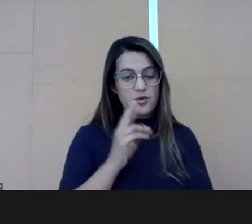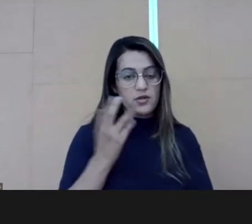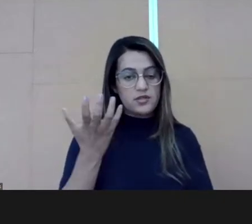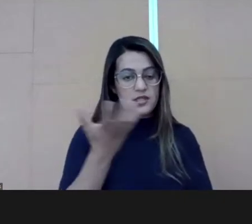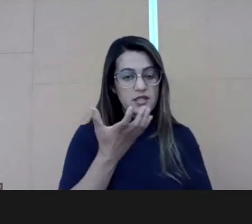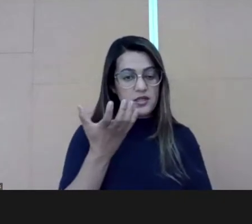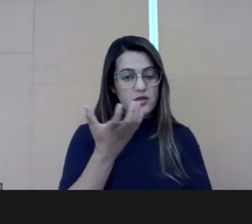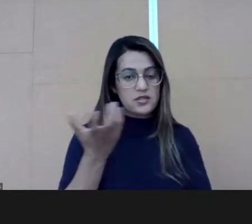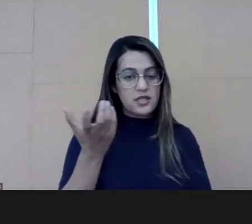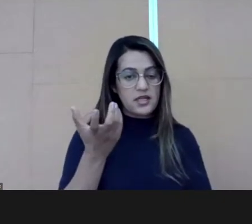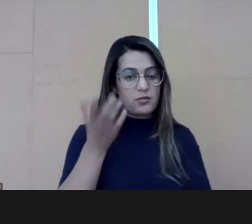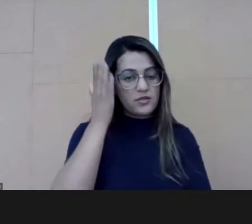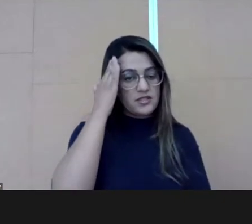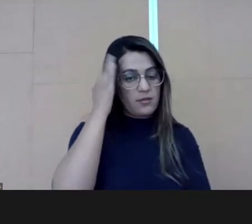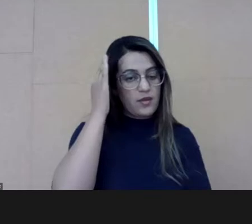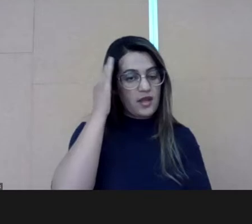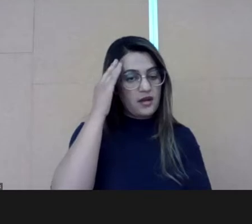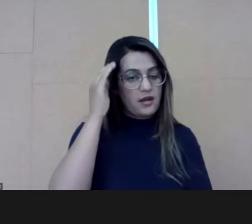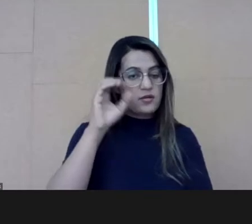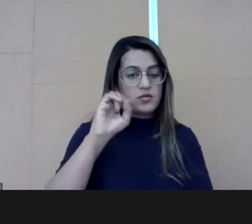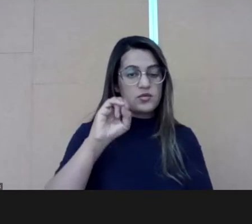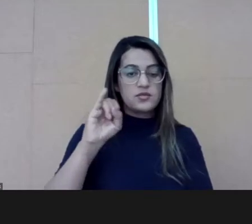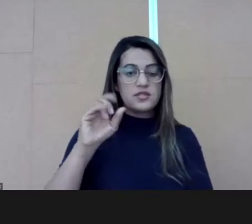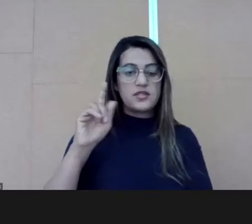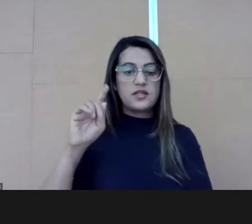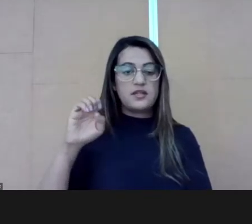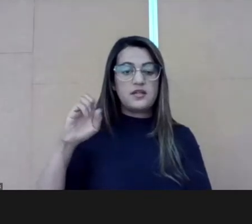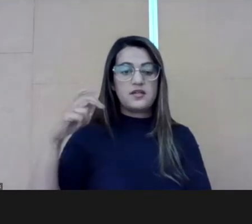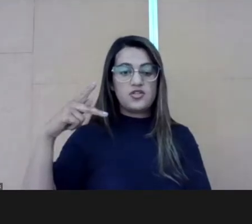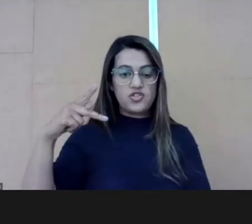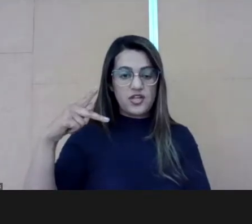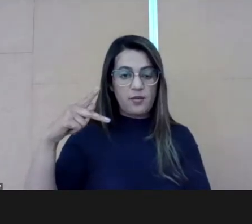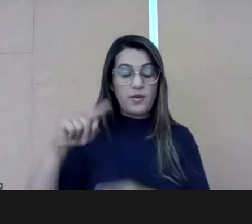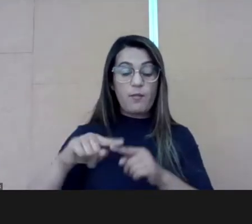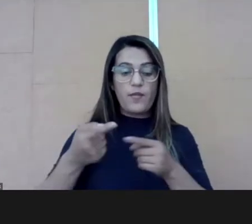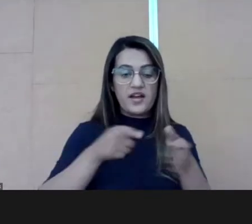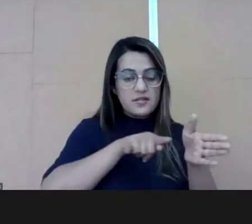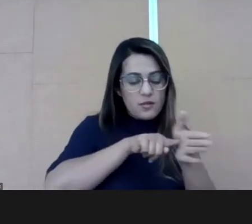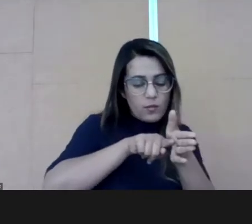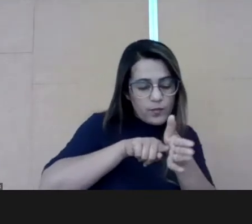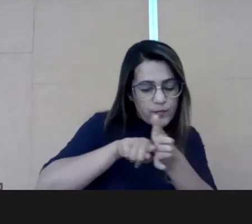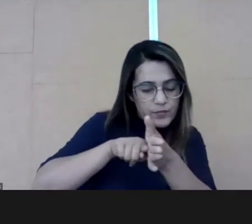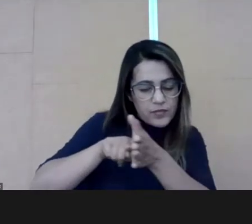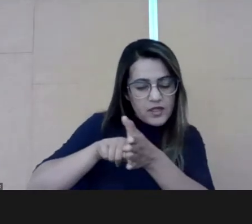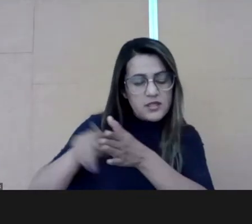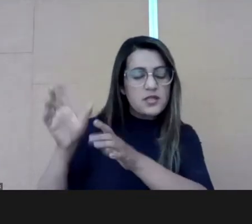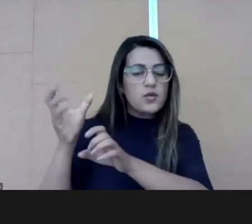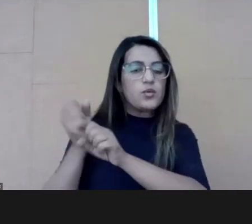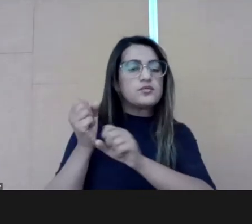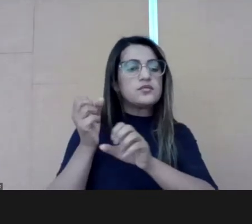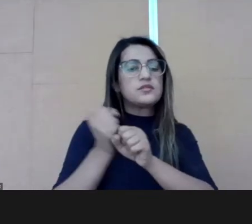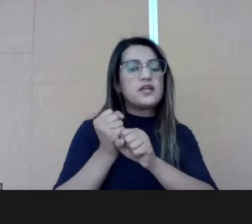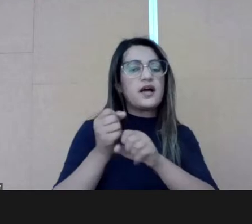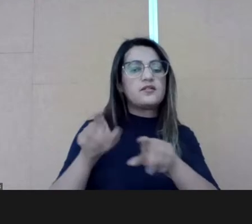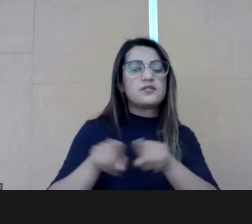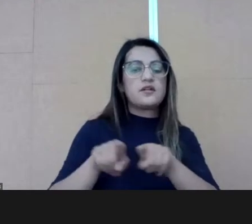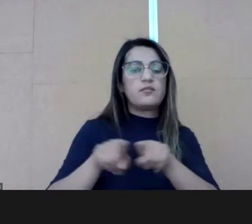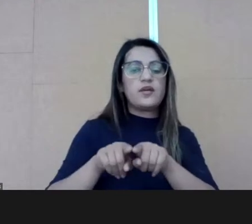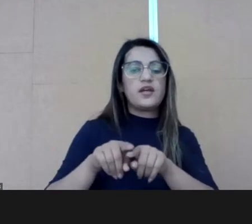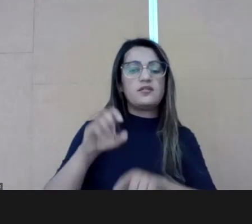questions, some answers that we wanted to know that was not present in CGEP. And also we made a